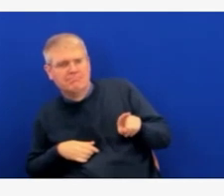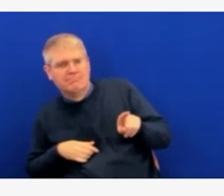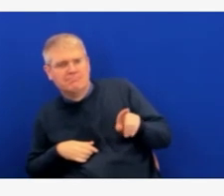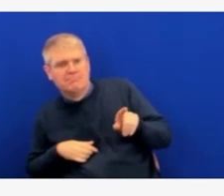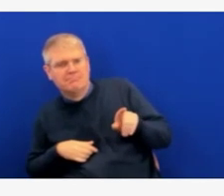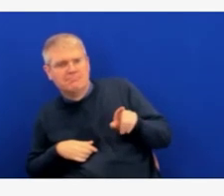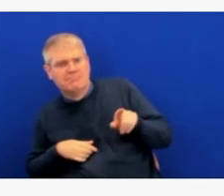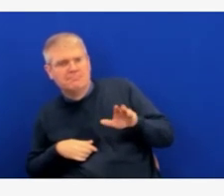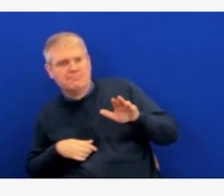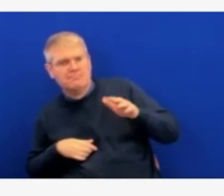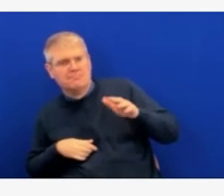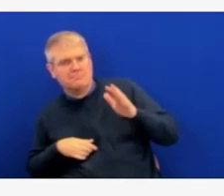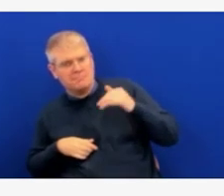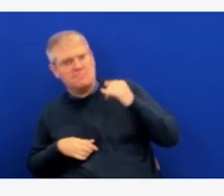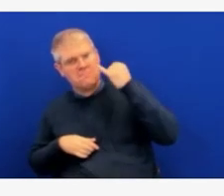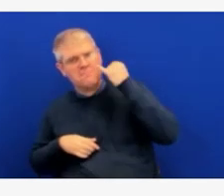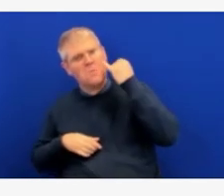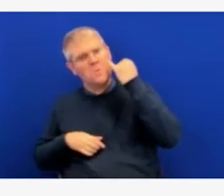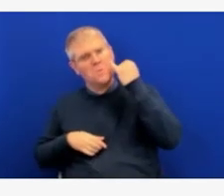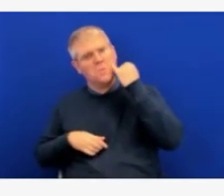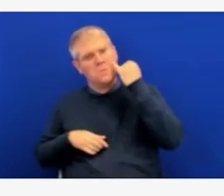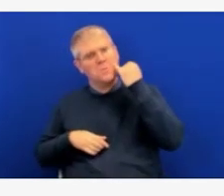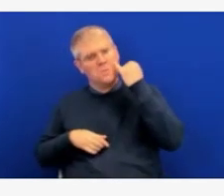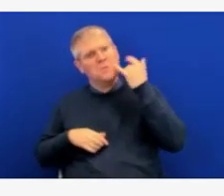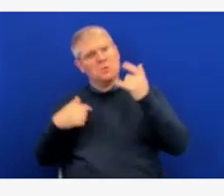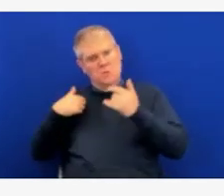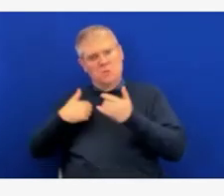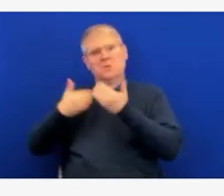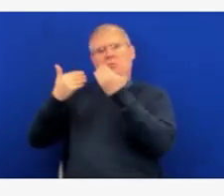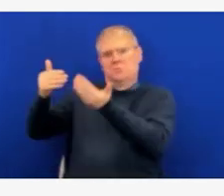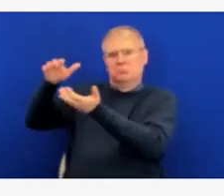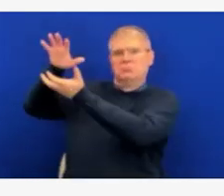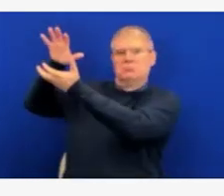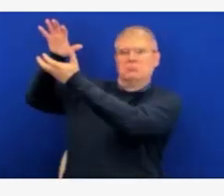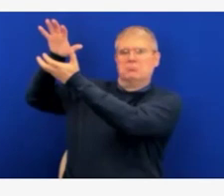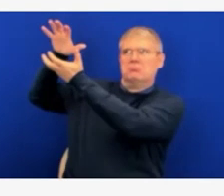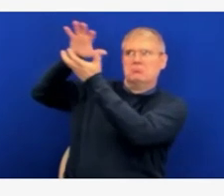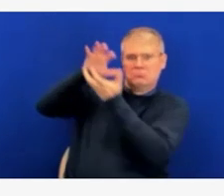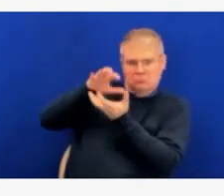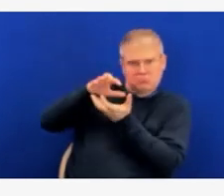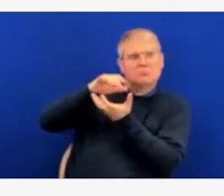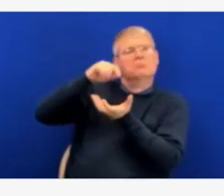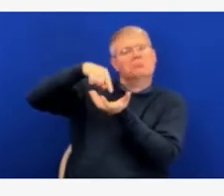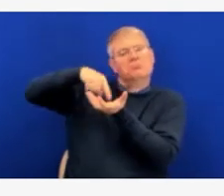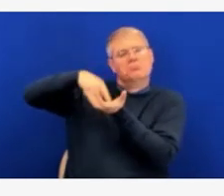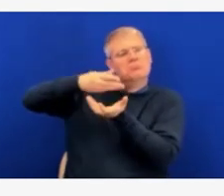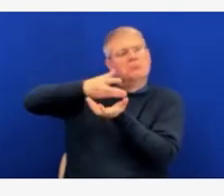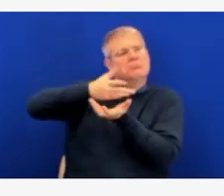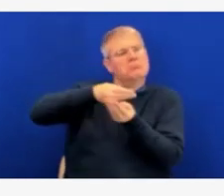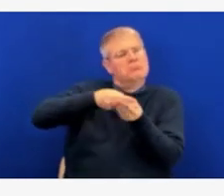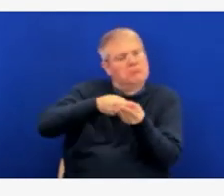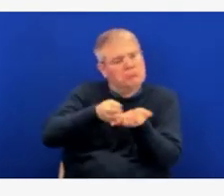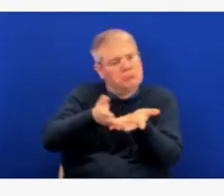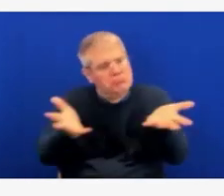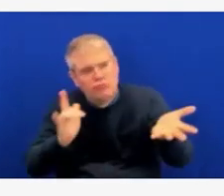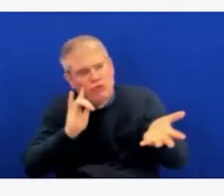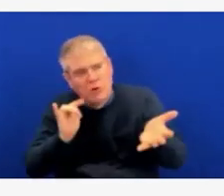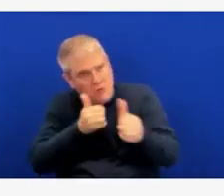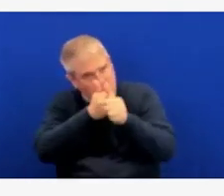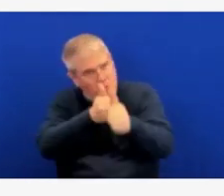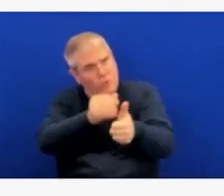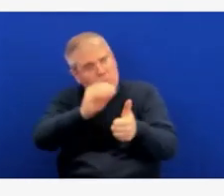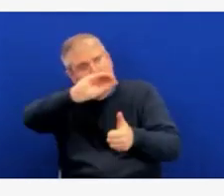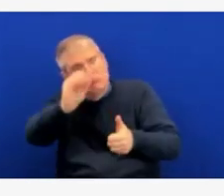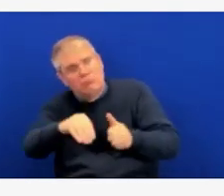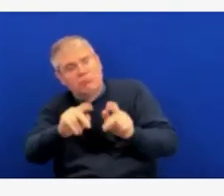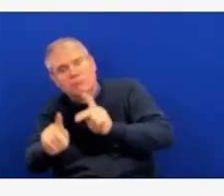The distribution across the state, are you going to base it on population or are you going to look at the adult intake district by district